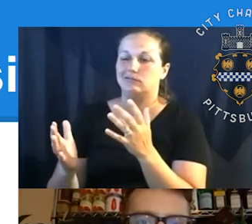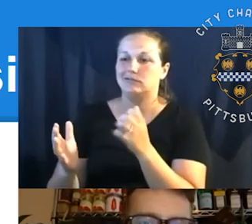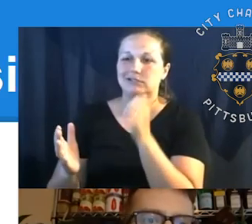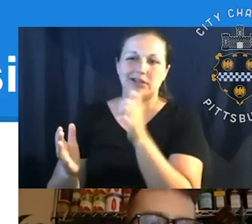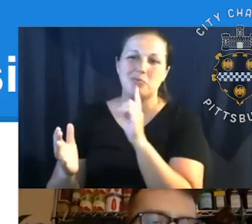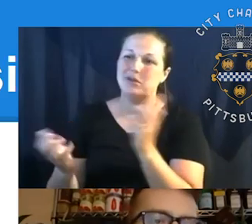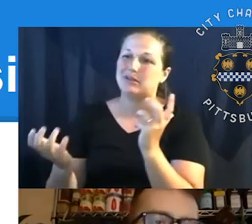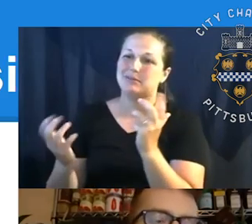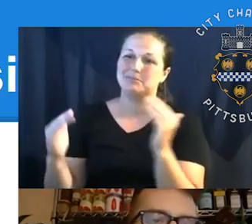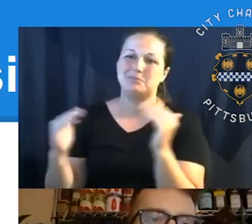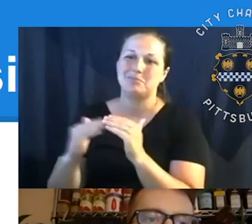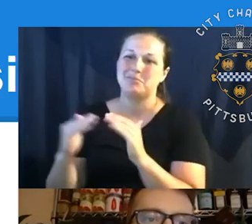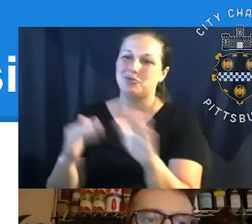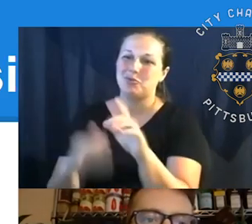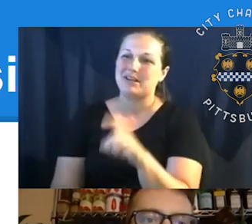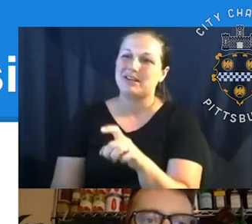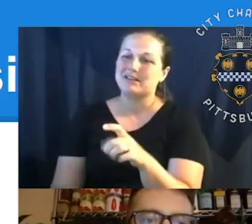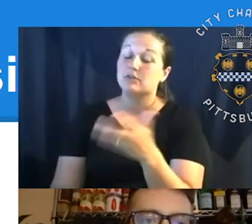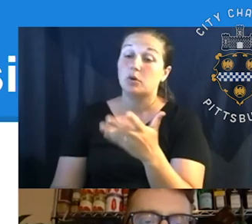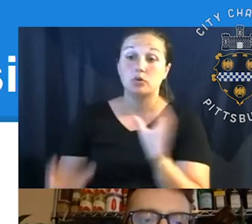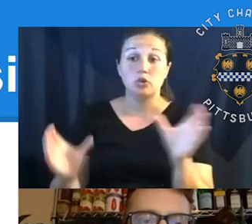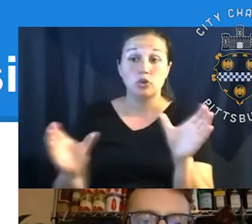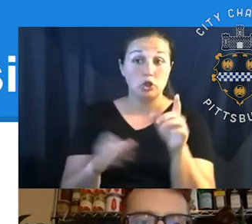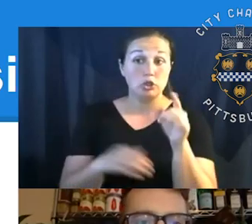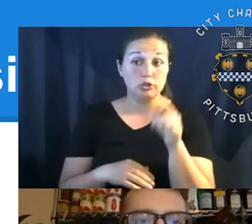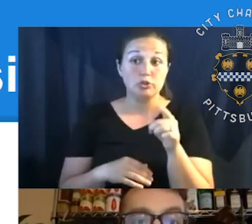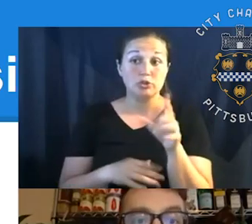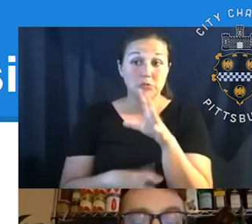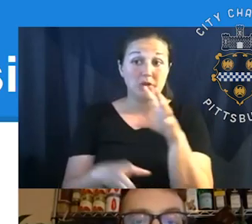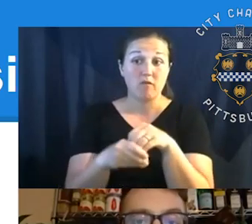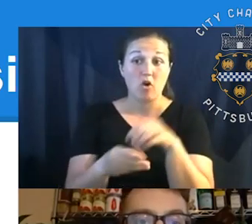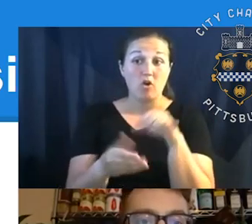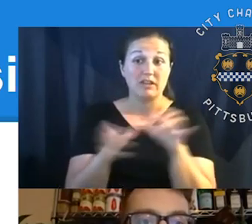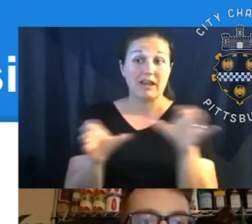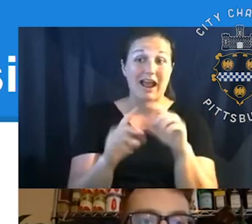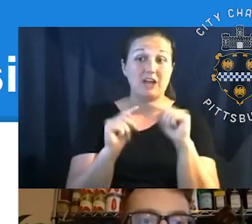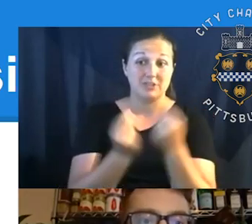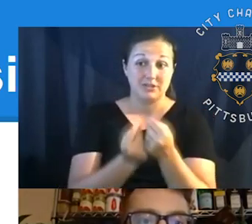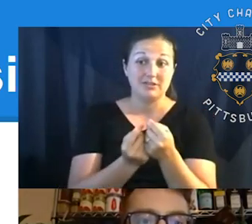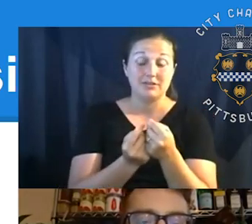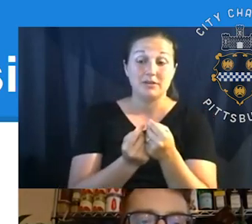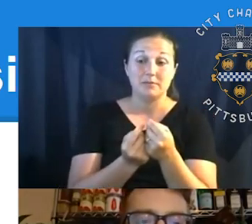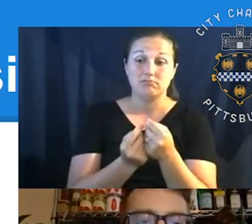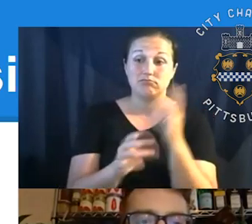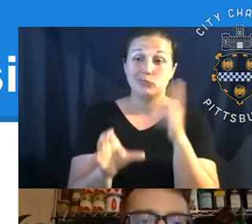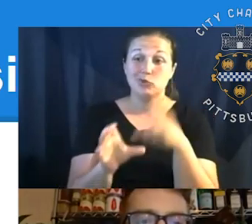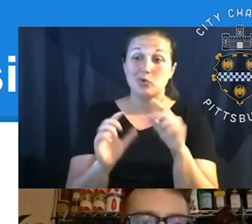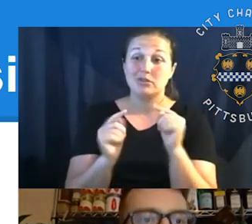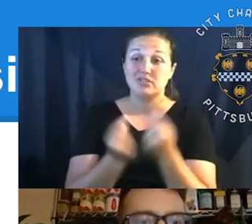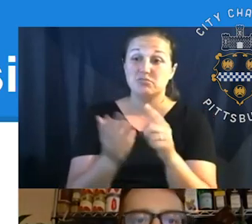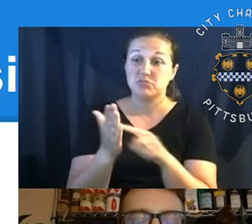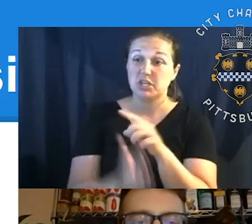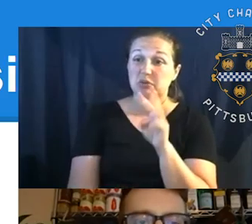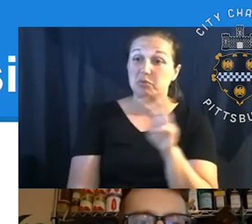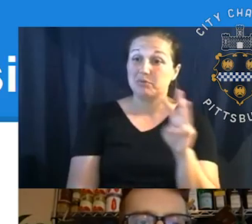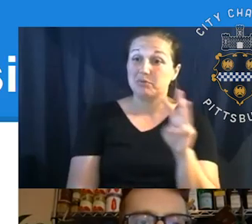So I would encourage you to get involved in that, uh, infrastructure action team, um, and check out the website and